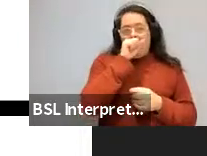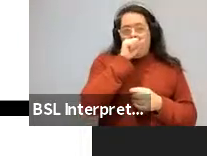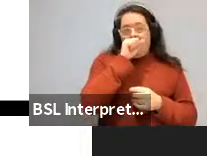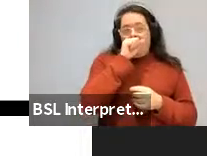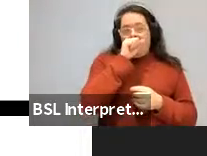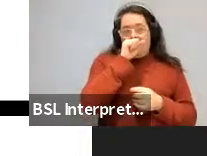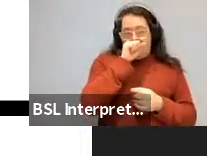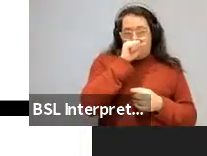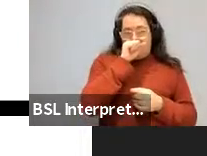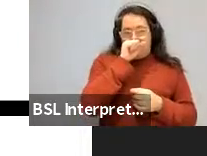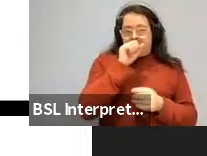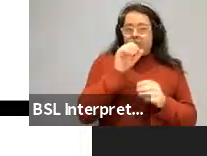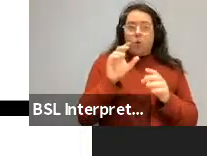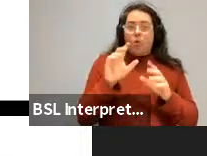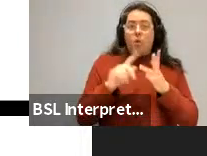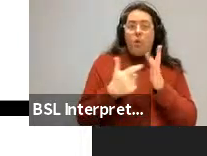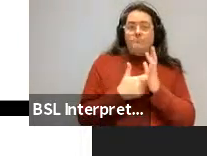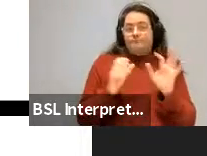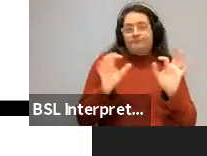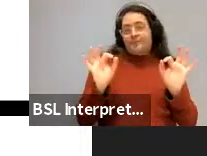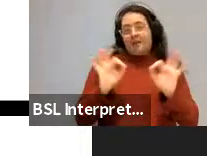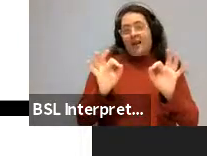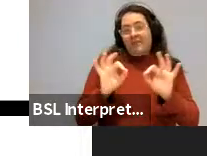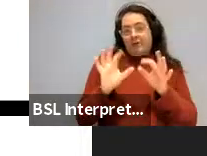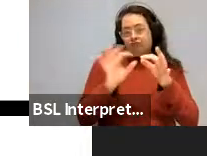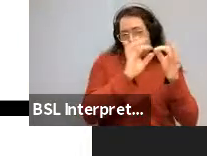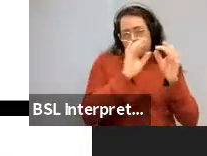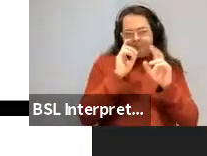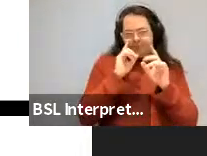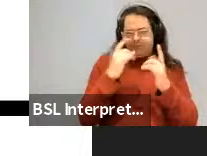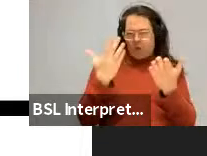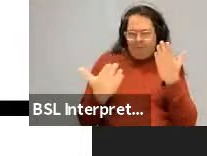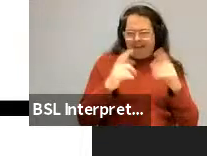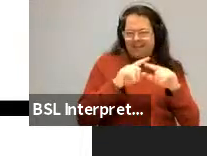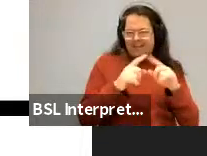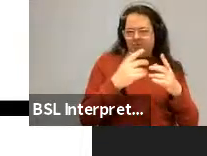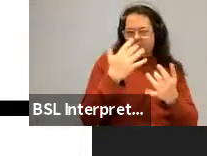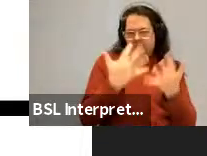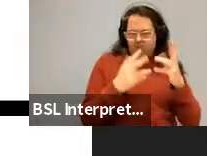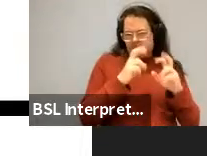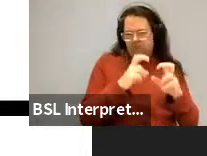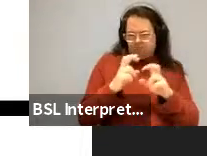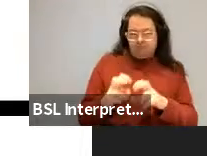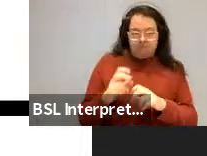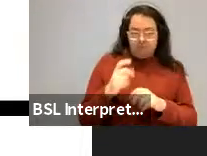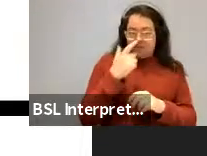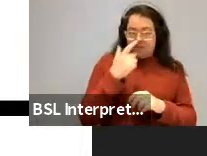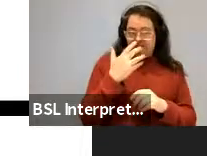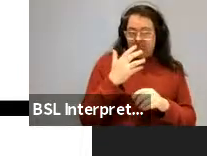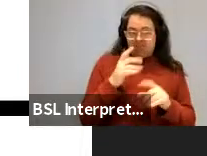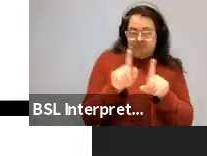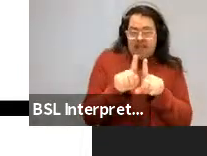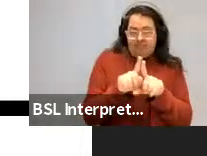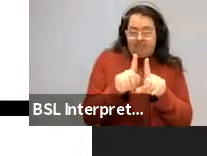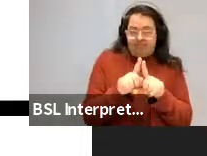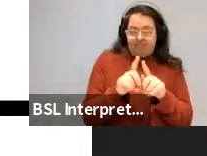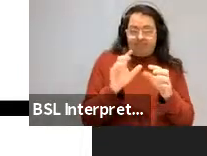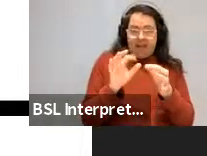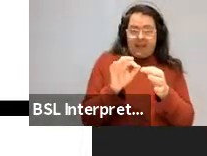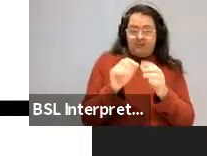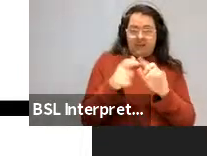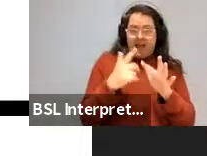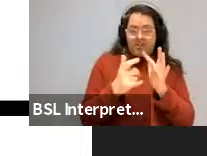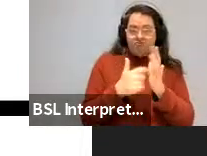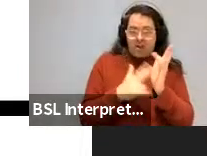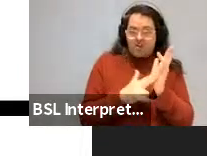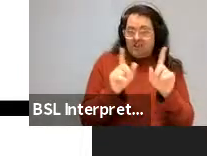have the problem of a cutoff at the end of the analysis scale, we see, we see very simple additivity. The same difference that occurs in the extracted versions also